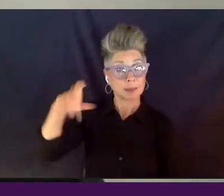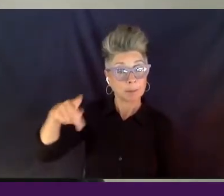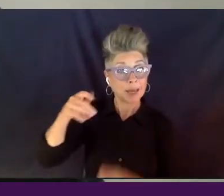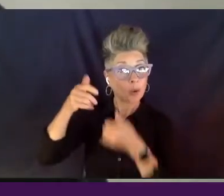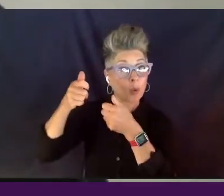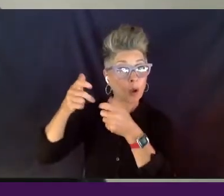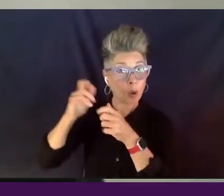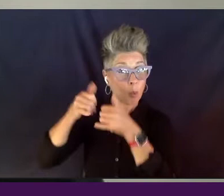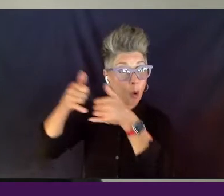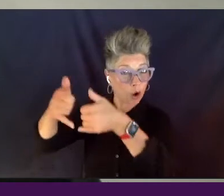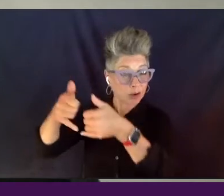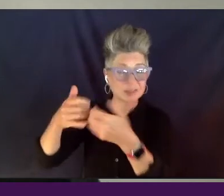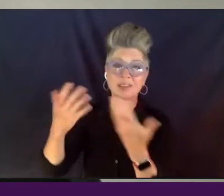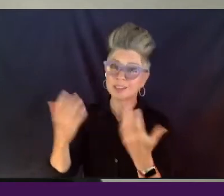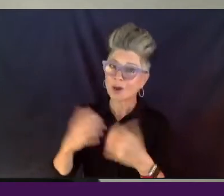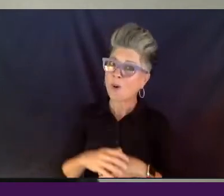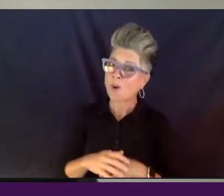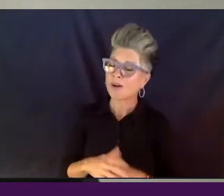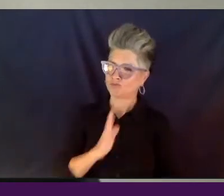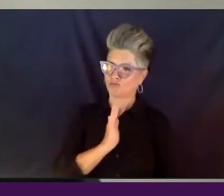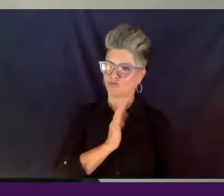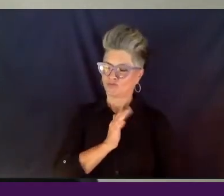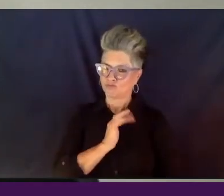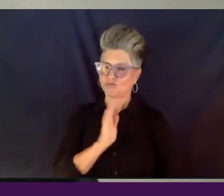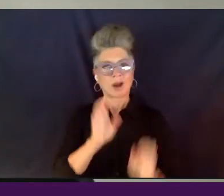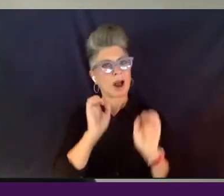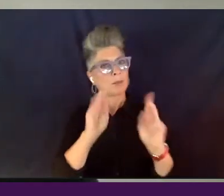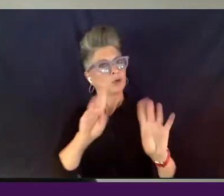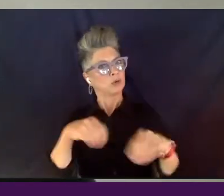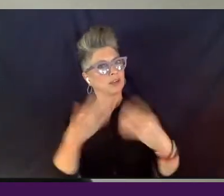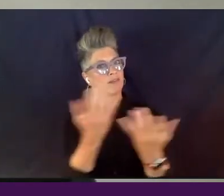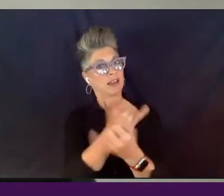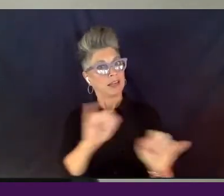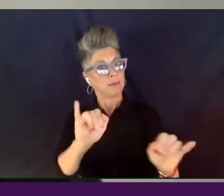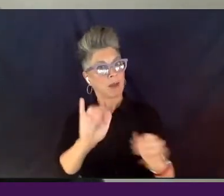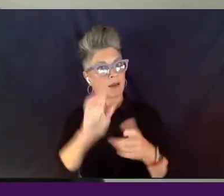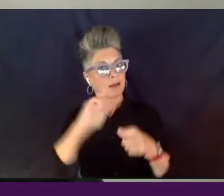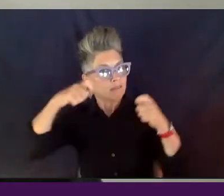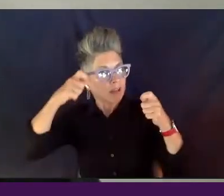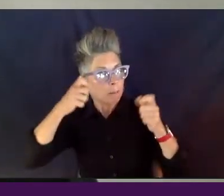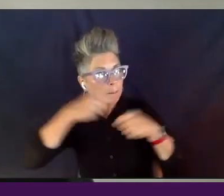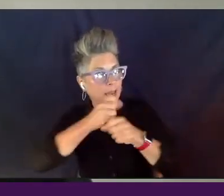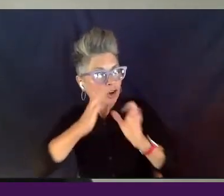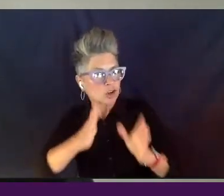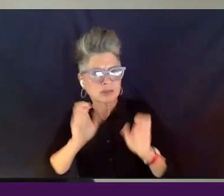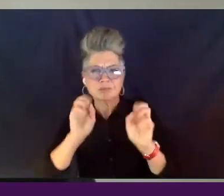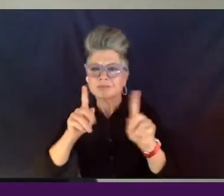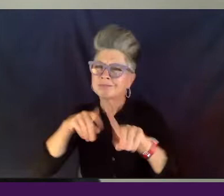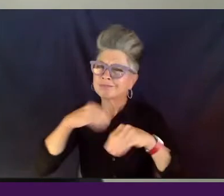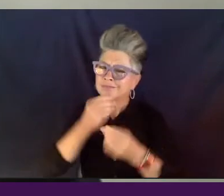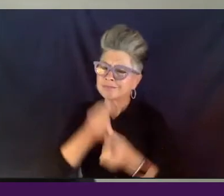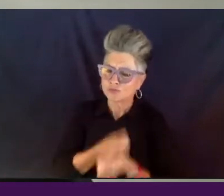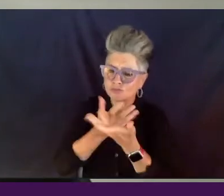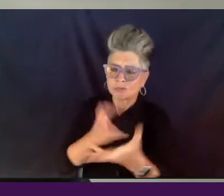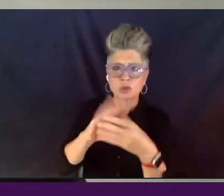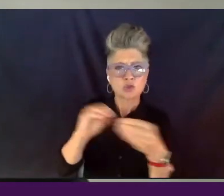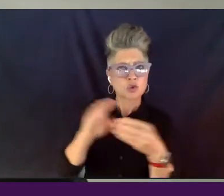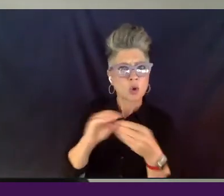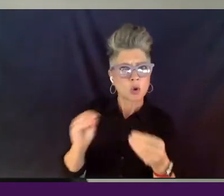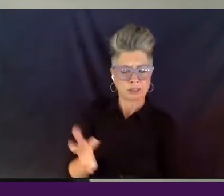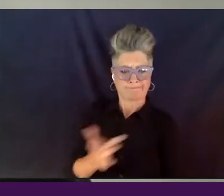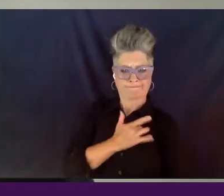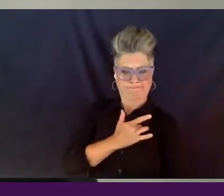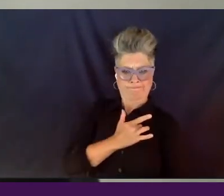the rest of our work, it's an opportunity to give independent filmmakers a chance to really tell stories that are important to them and that are